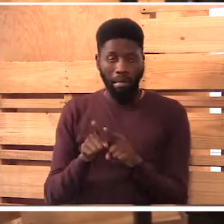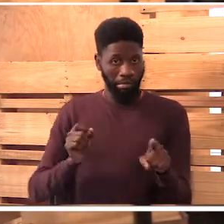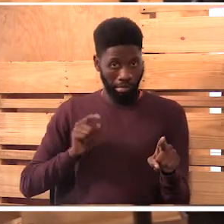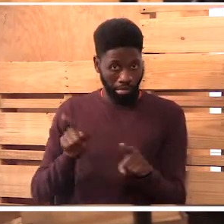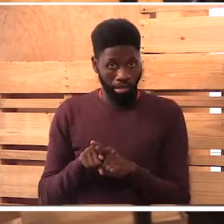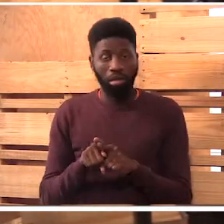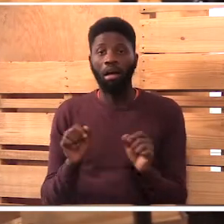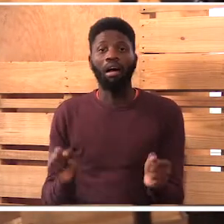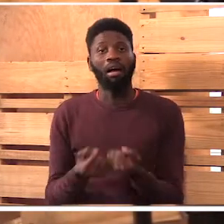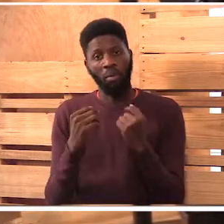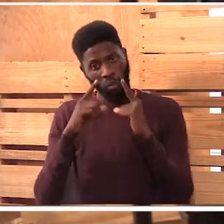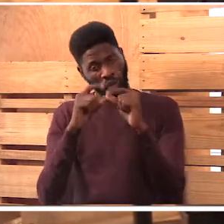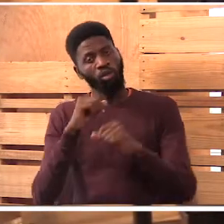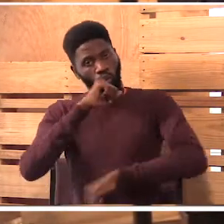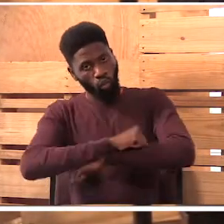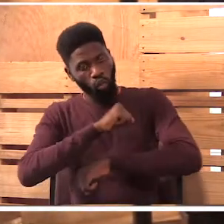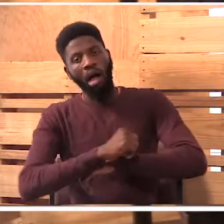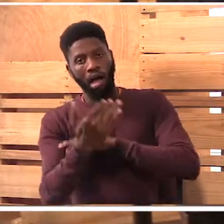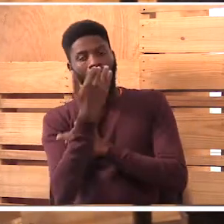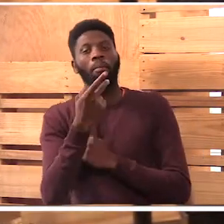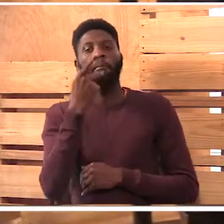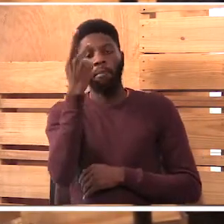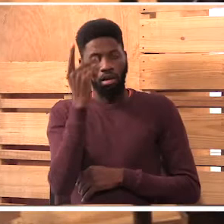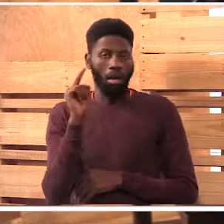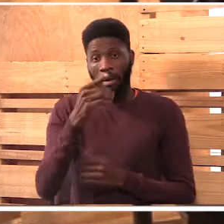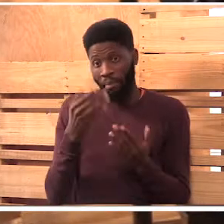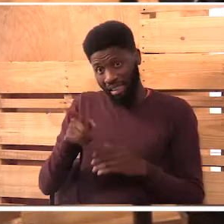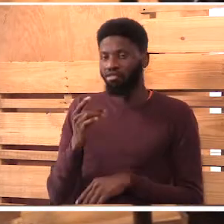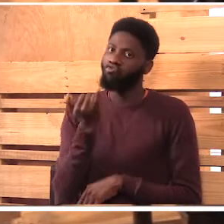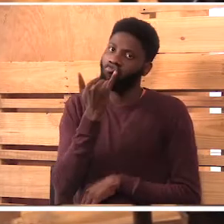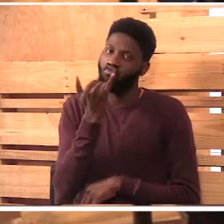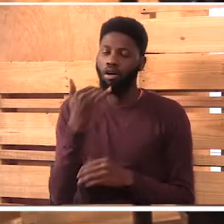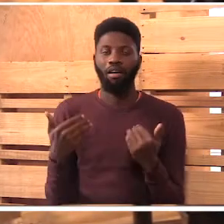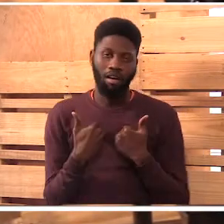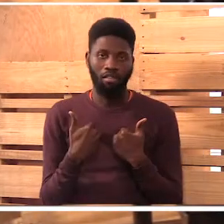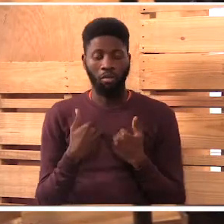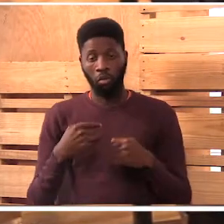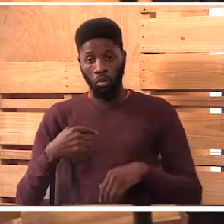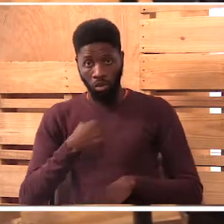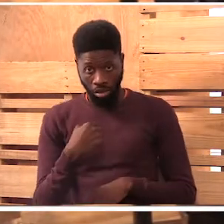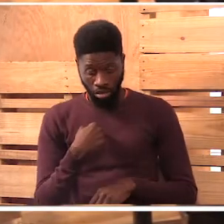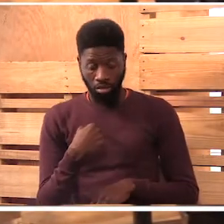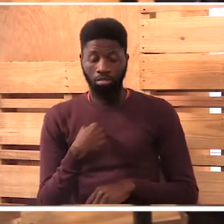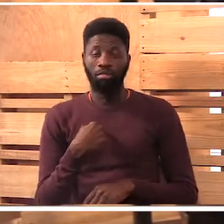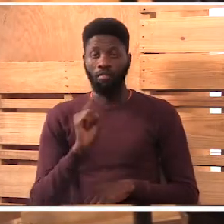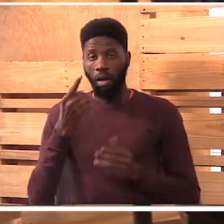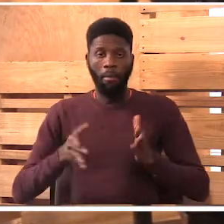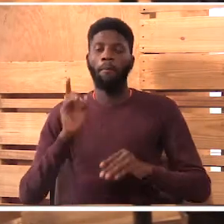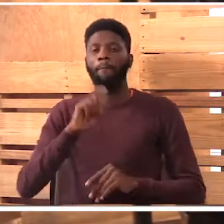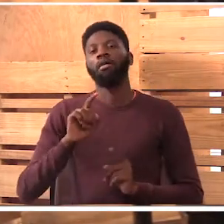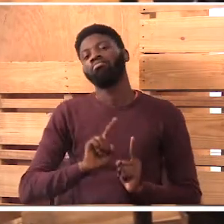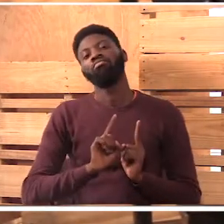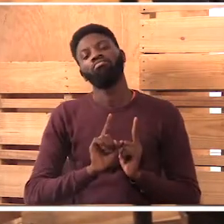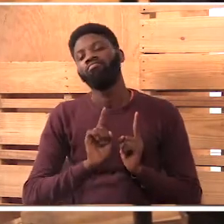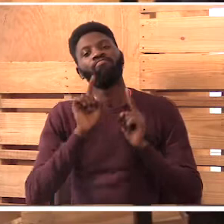masista yako, anakuambia, shule tulitisho wazazi. Maybe yalifanya, maybe, makosa. So, you are the one to, to go and